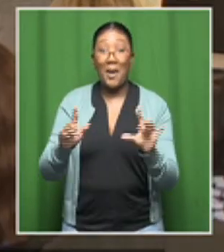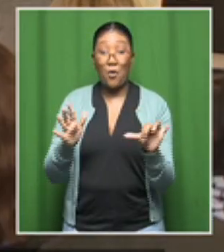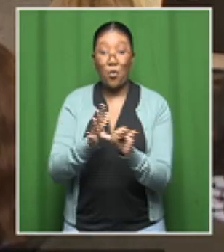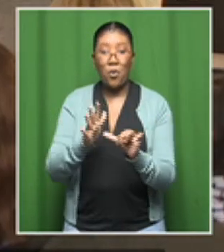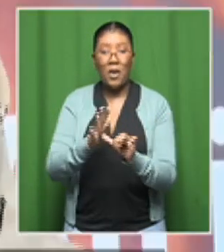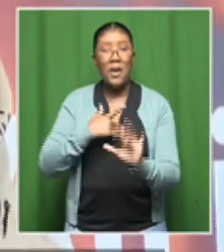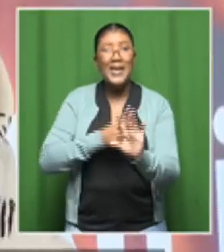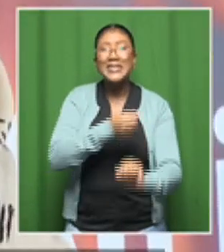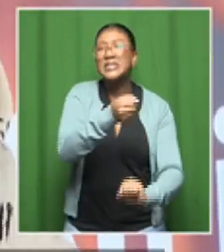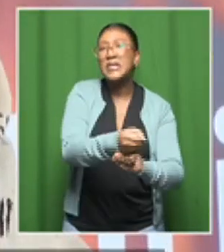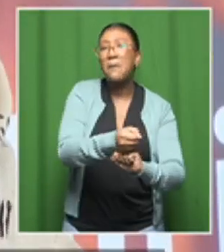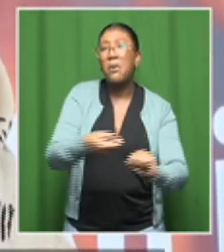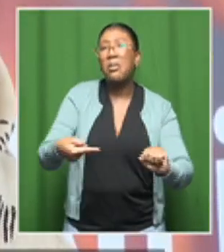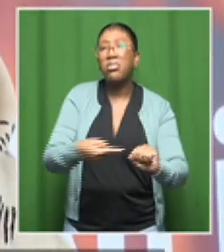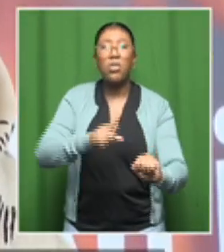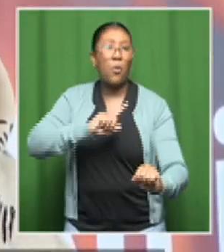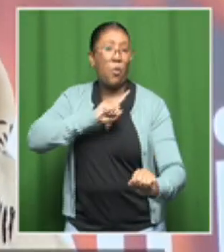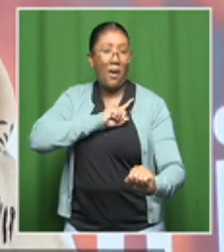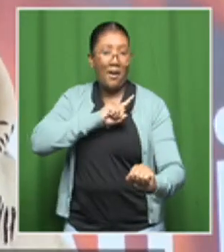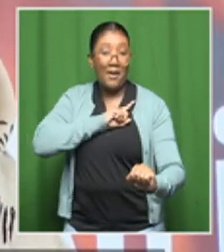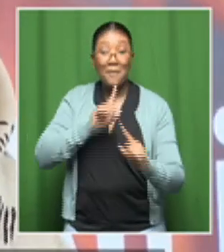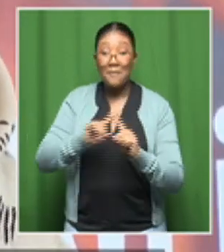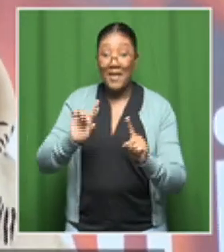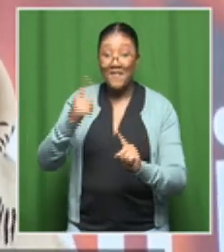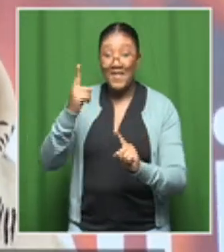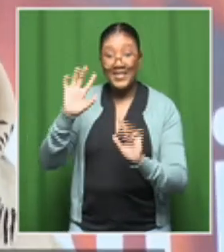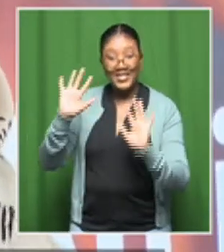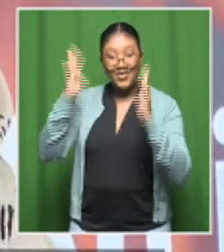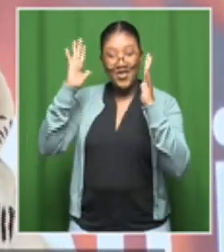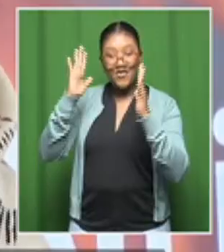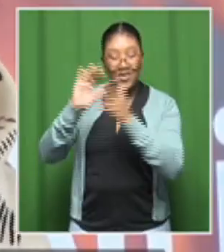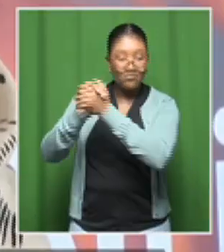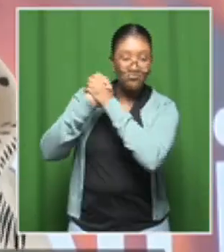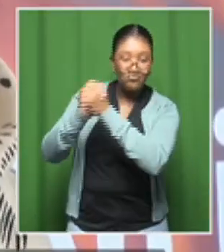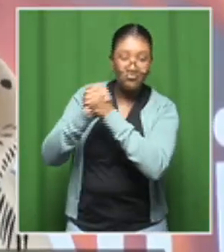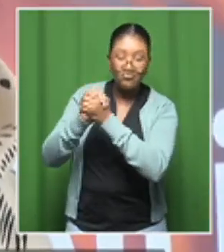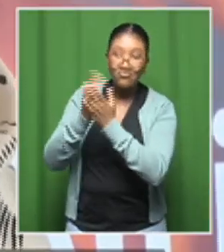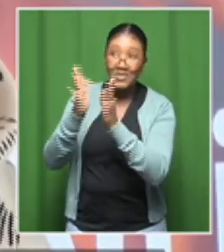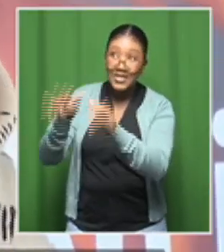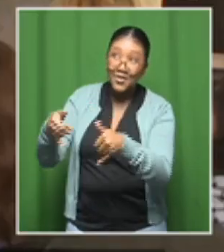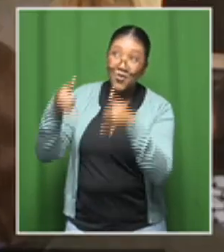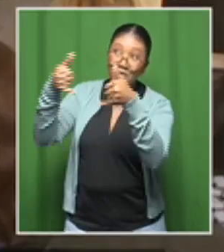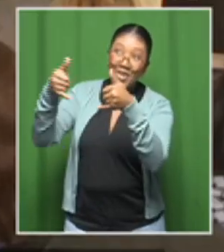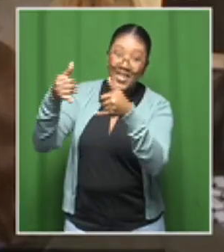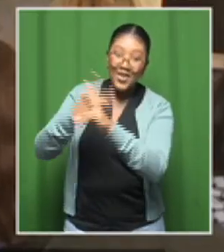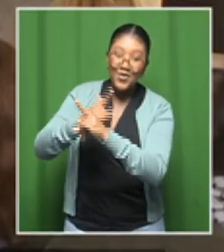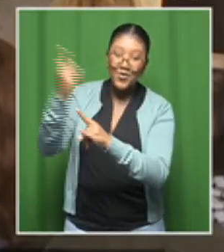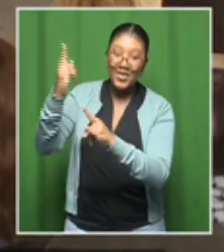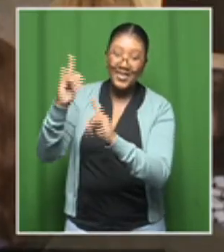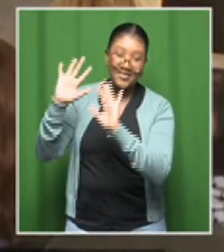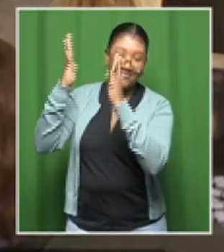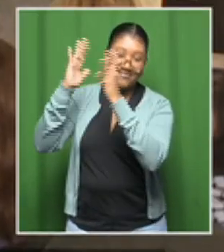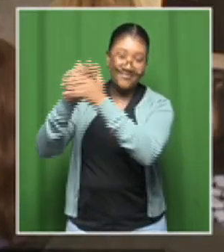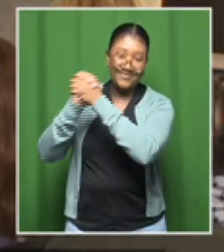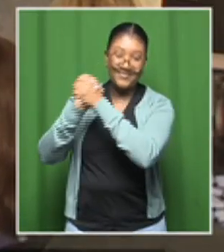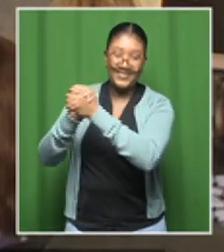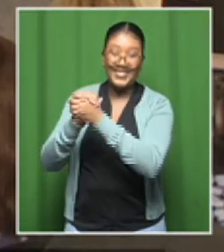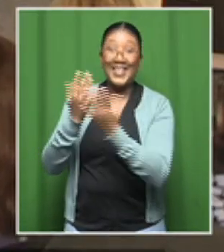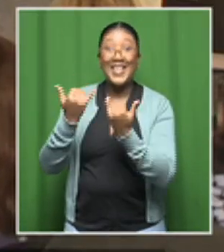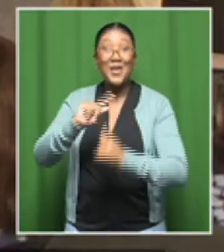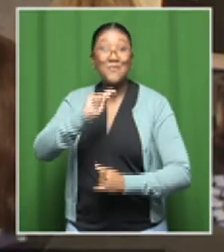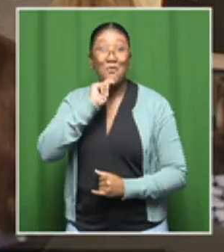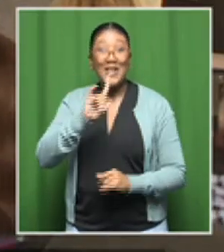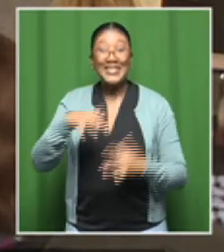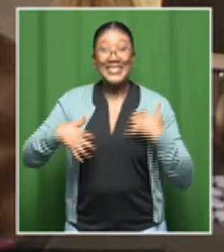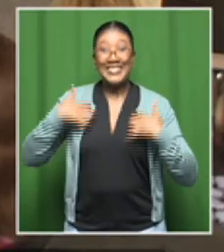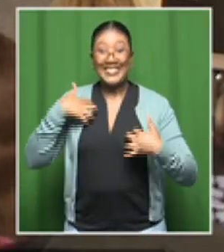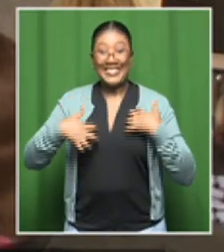support, firstly, let me congratulate the winners, Sakina. It was quite an exciting evening. Even this morning, you can see the excitement